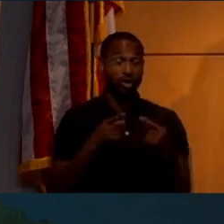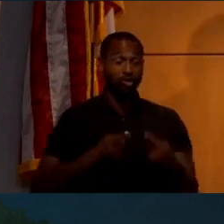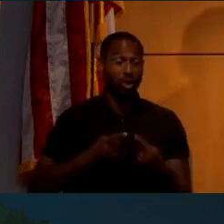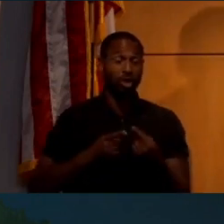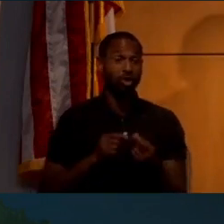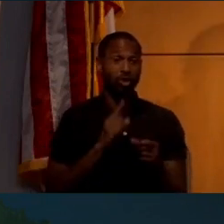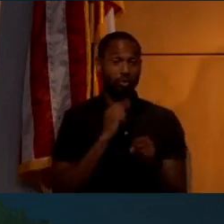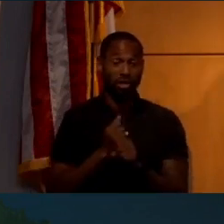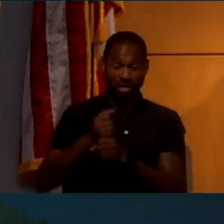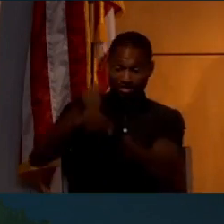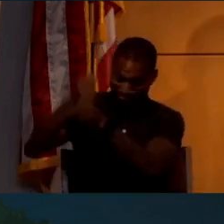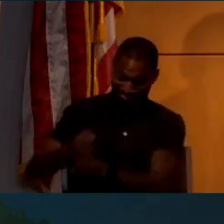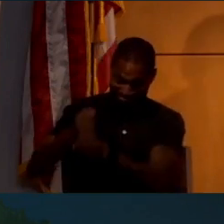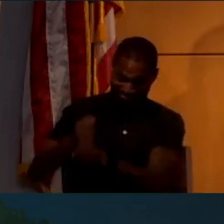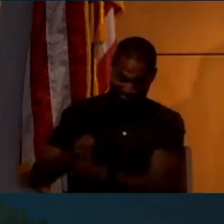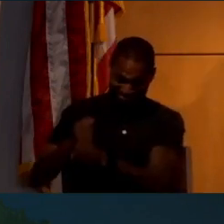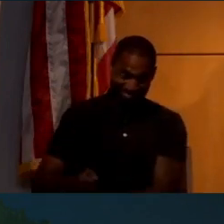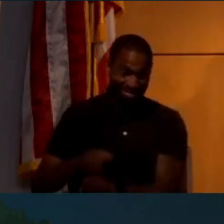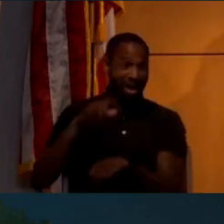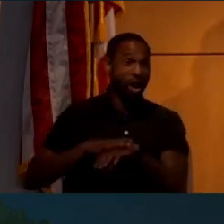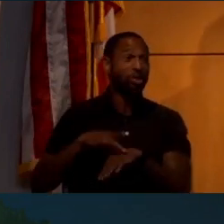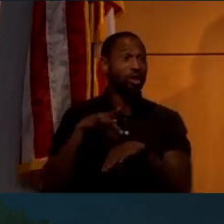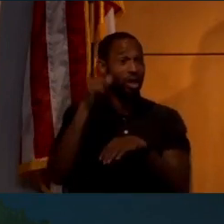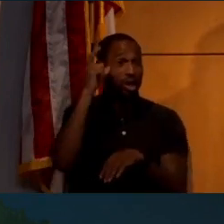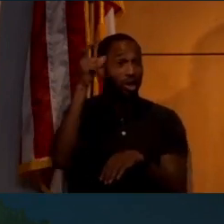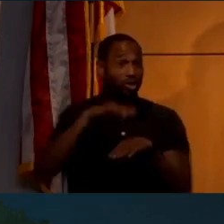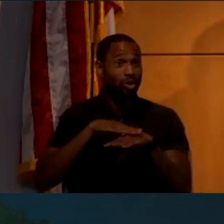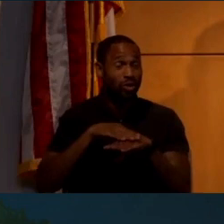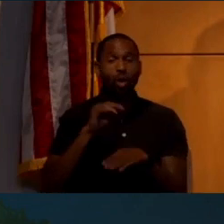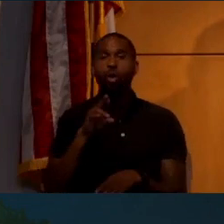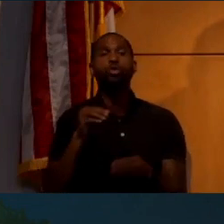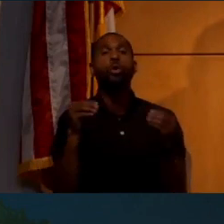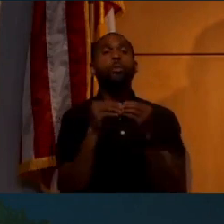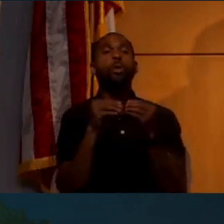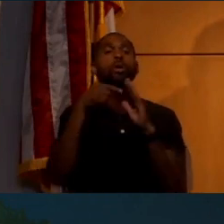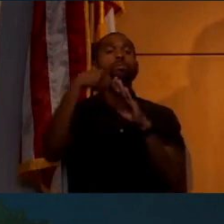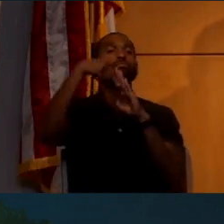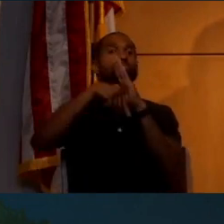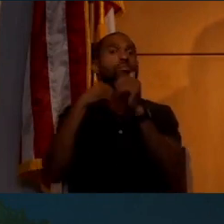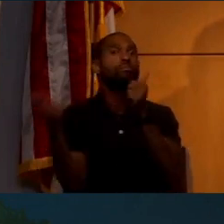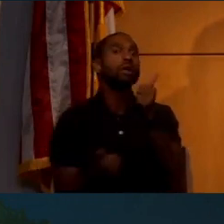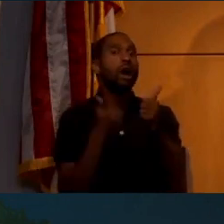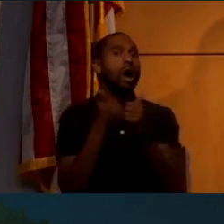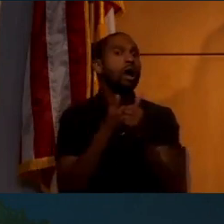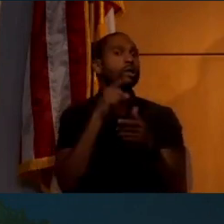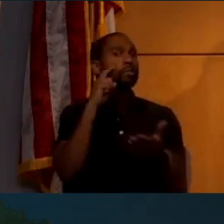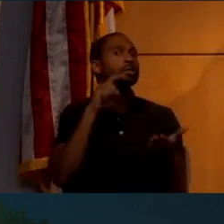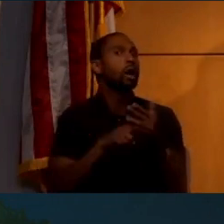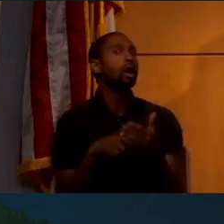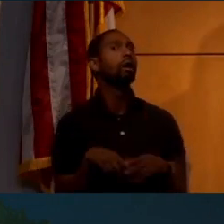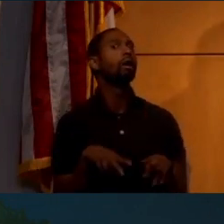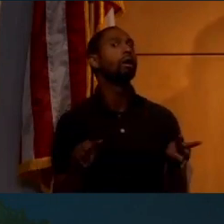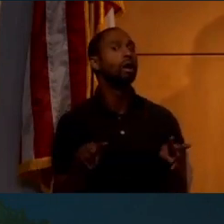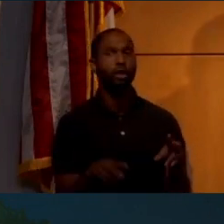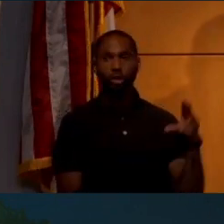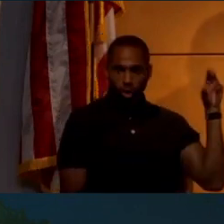flag into the lunar surface? Yes! Or is there more going on than meets the eye? No!